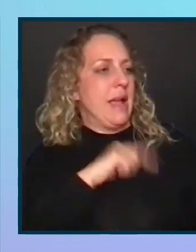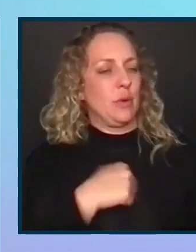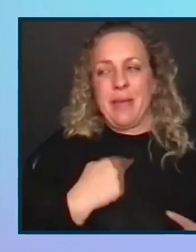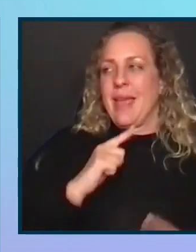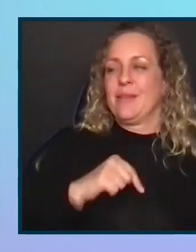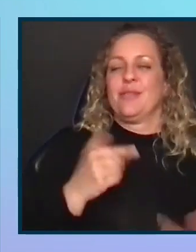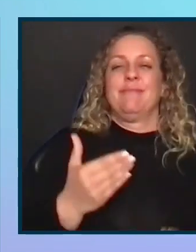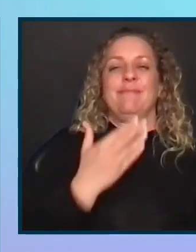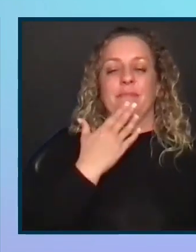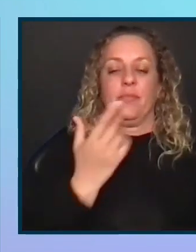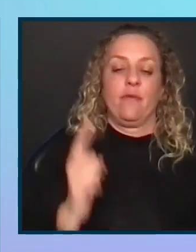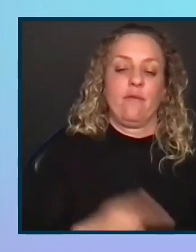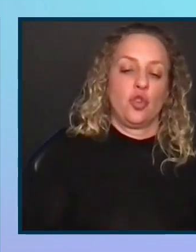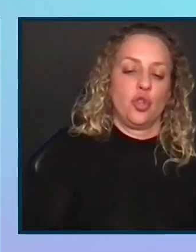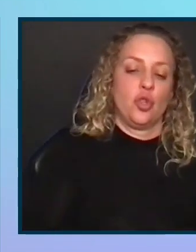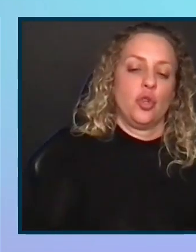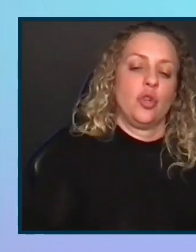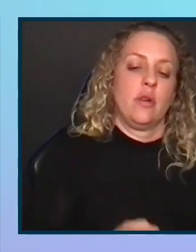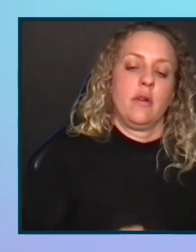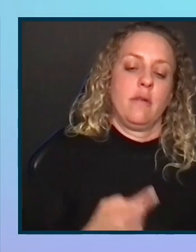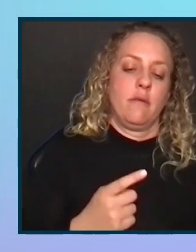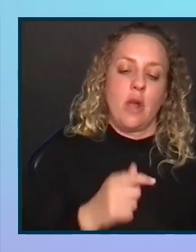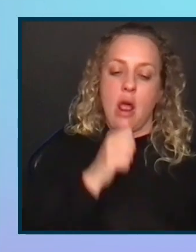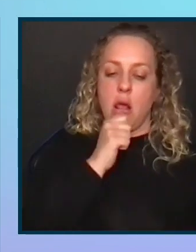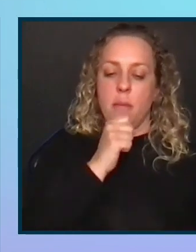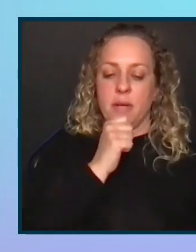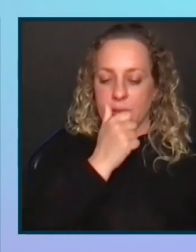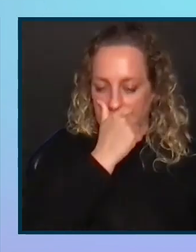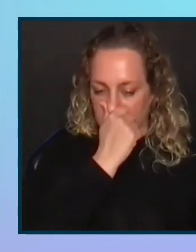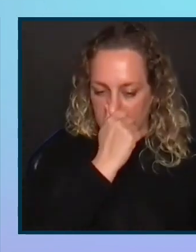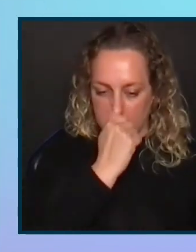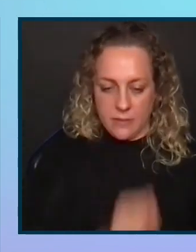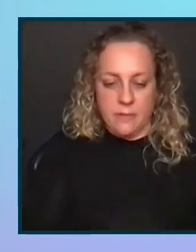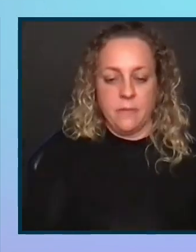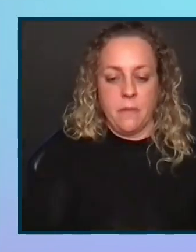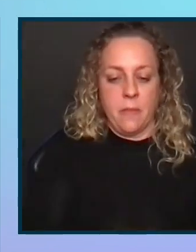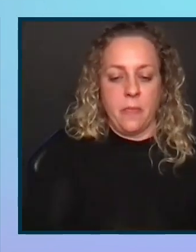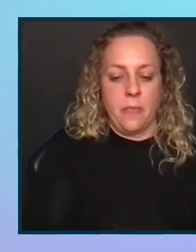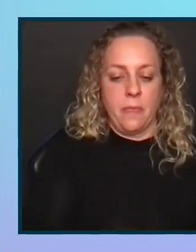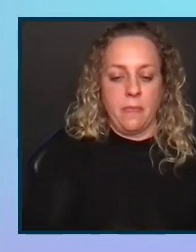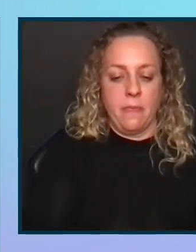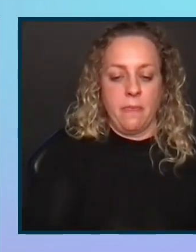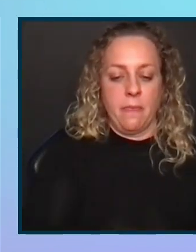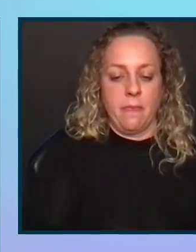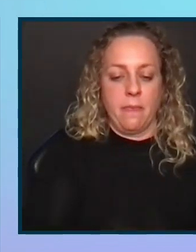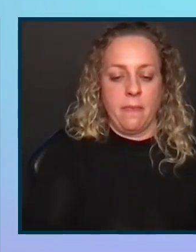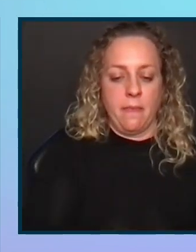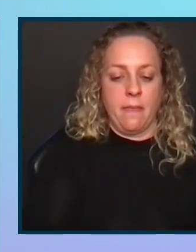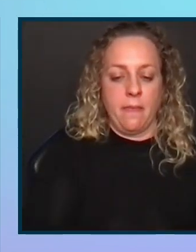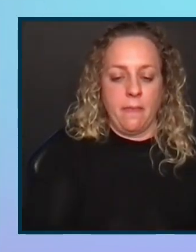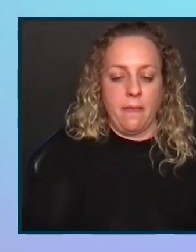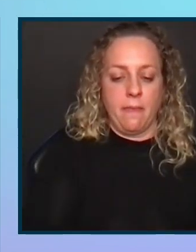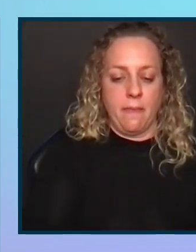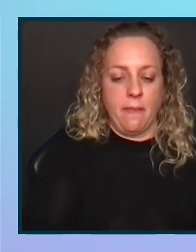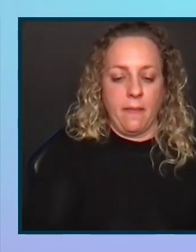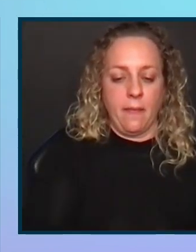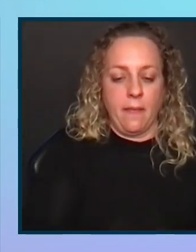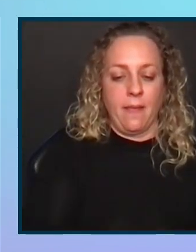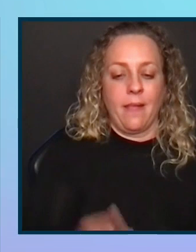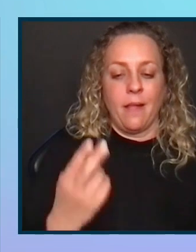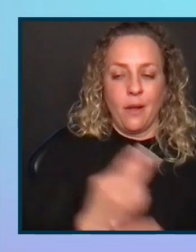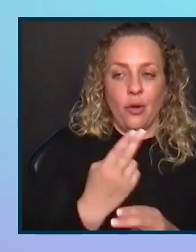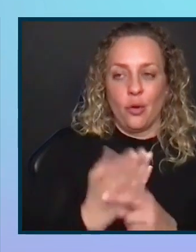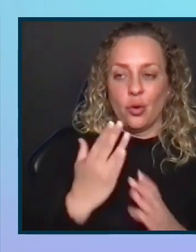So the first is, this is from anonymous. How do you get users who are frustrated with the failures in the accessibility